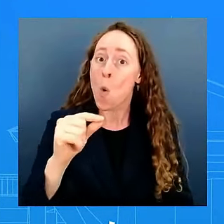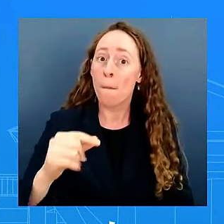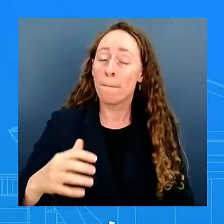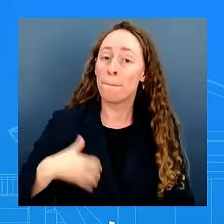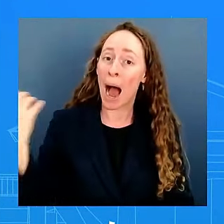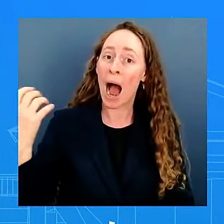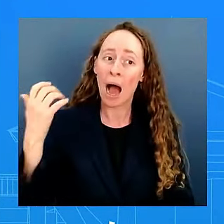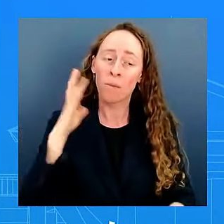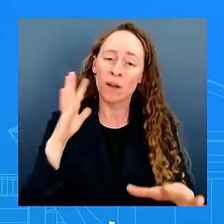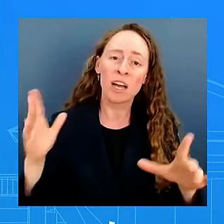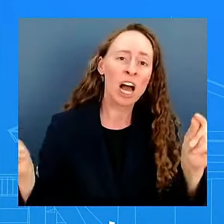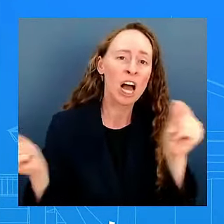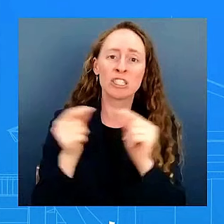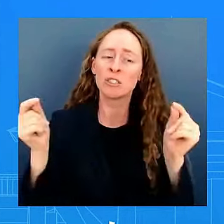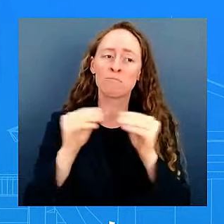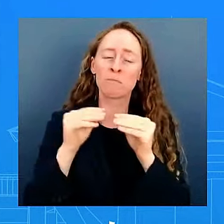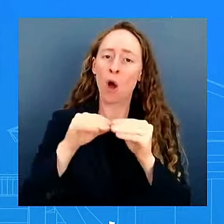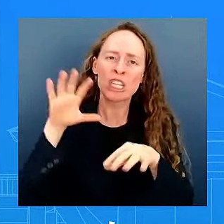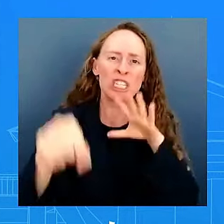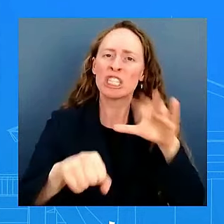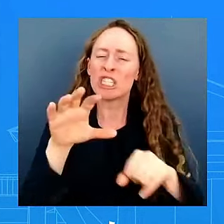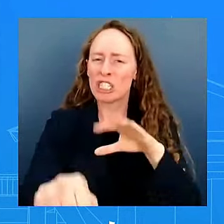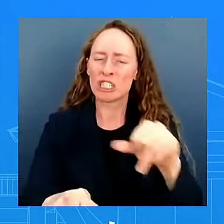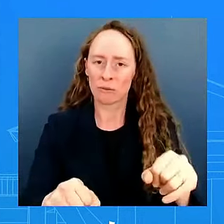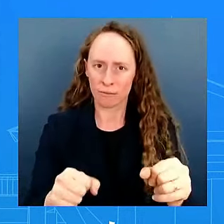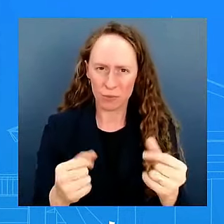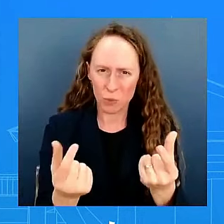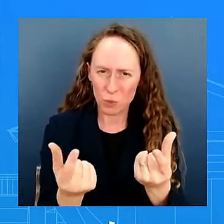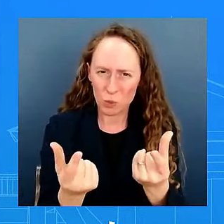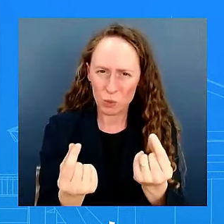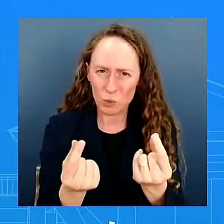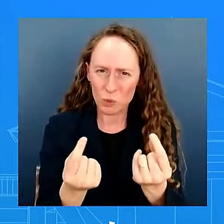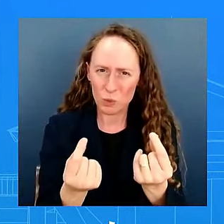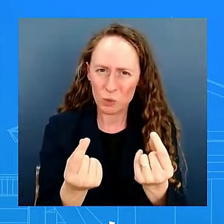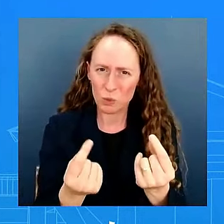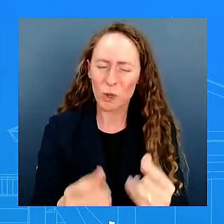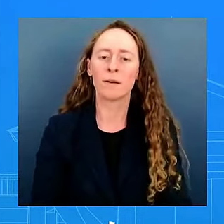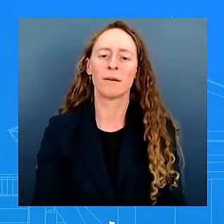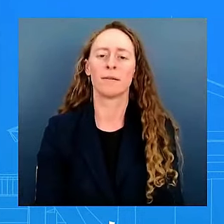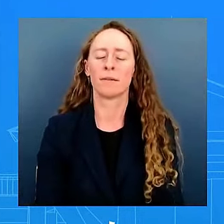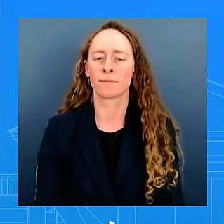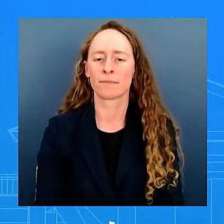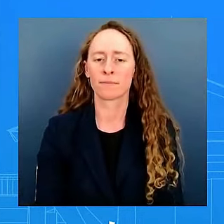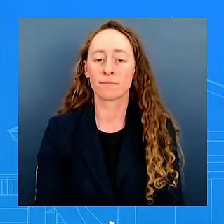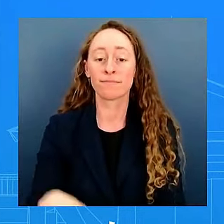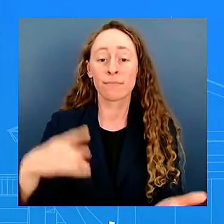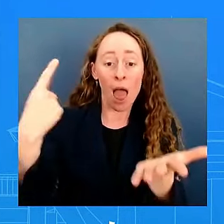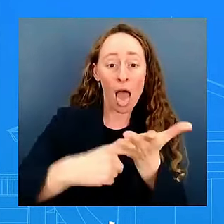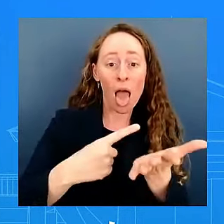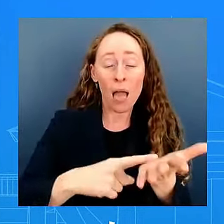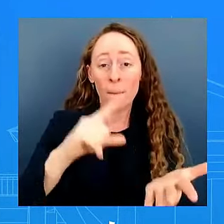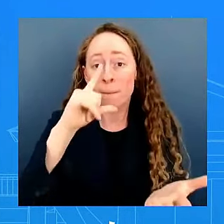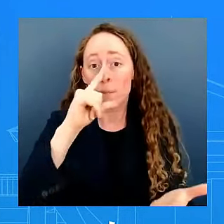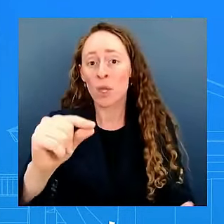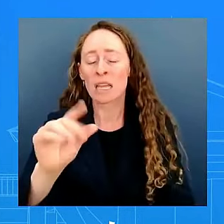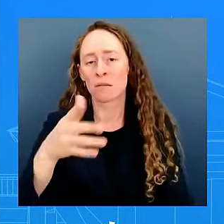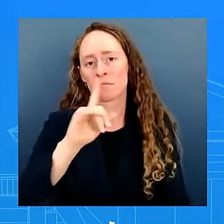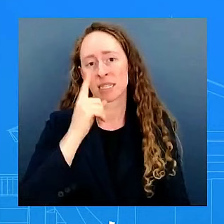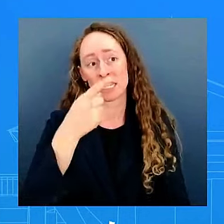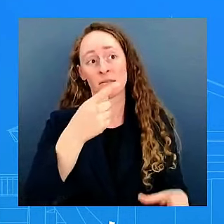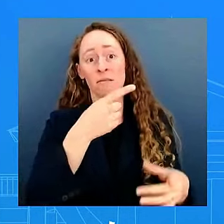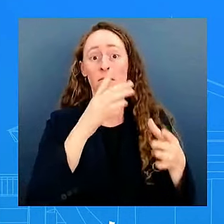and uh but it's not new it's not new for russia uh matter of fact it has been the mainstay